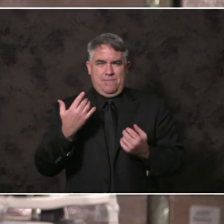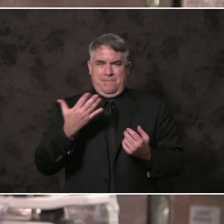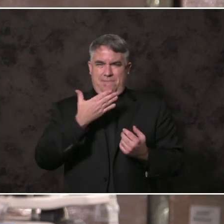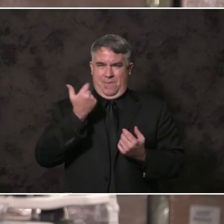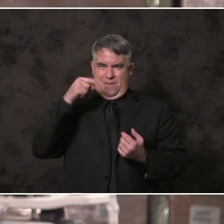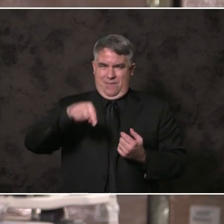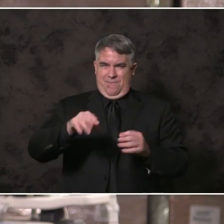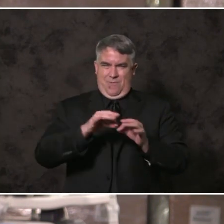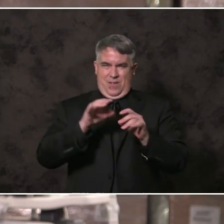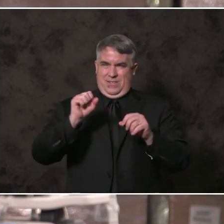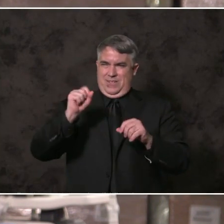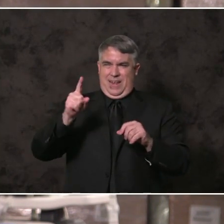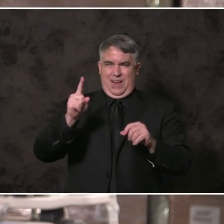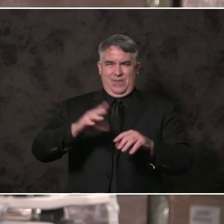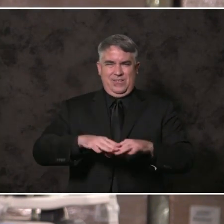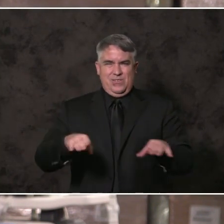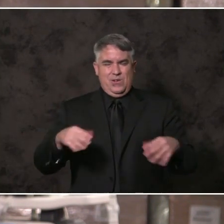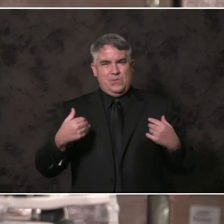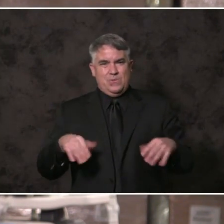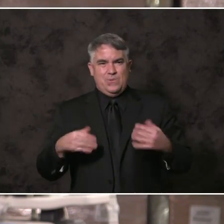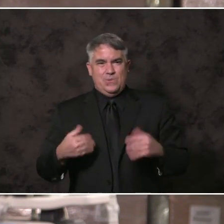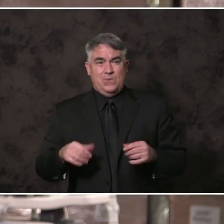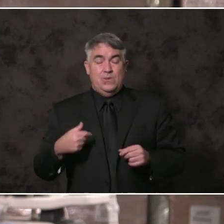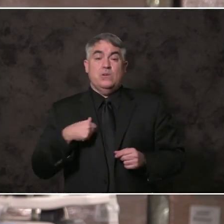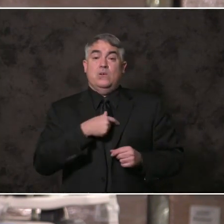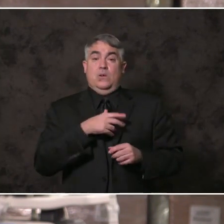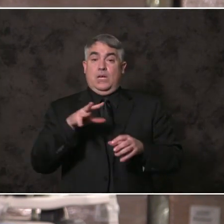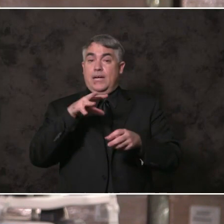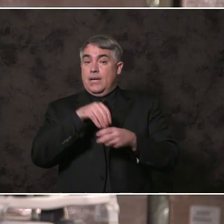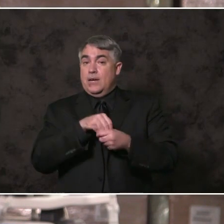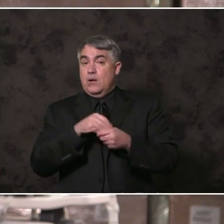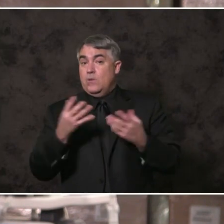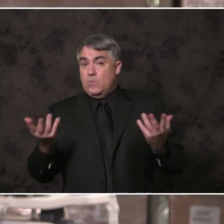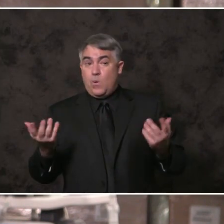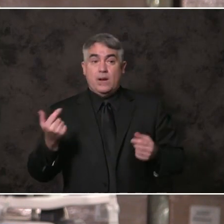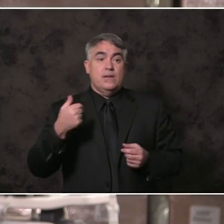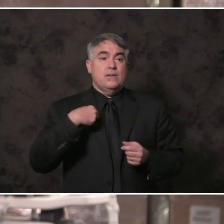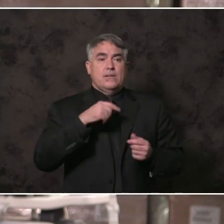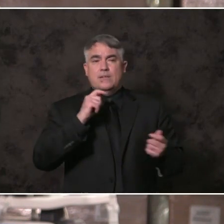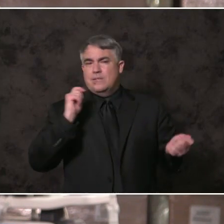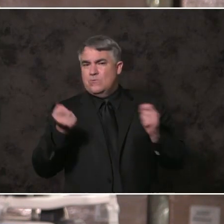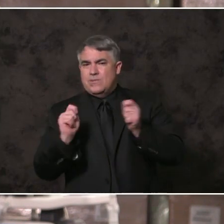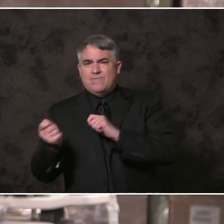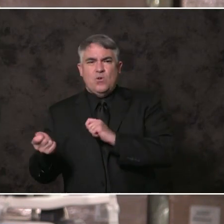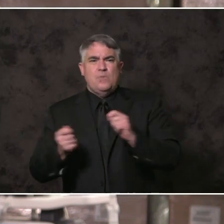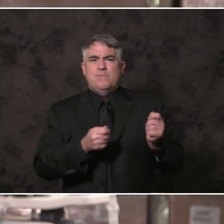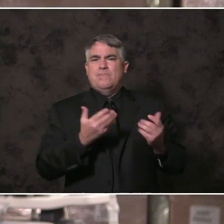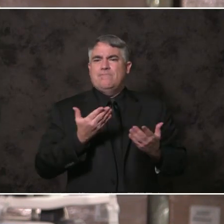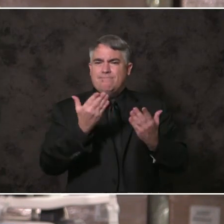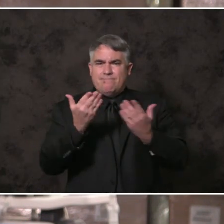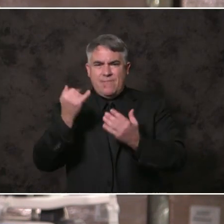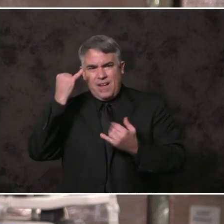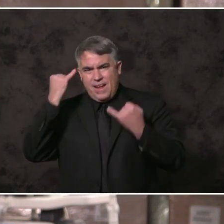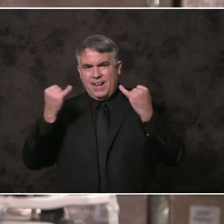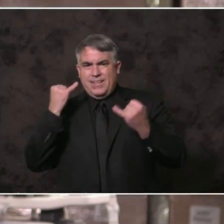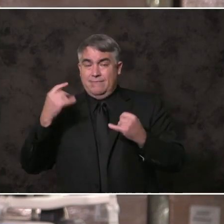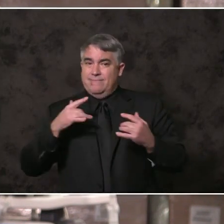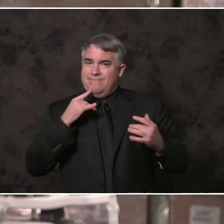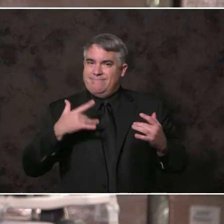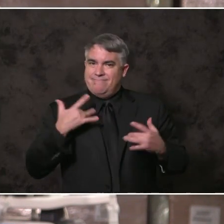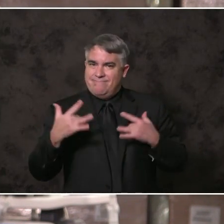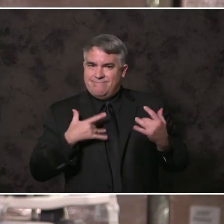kids. That includes a new transformative proposal I am excited to bring forward.